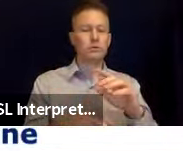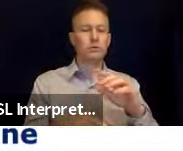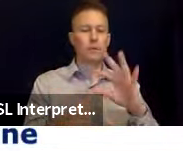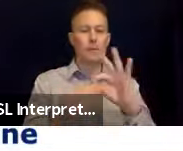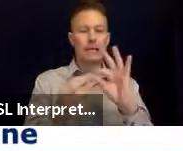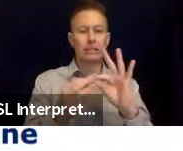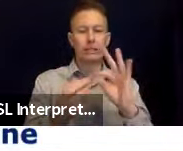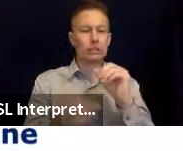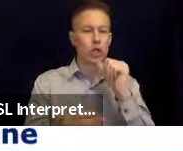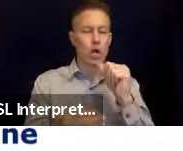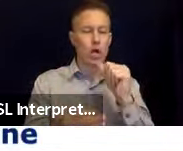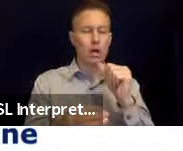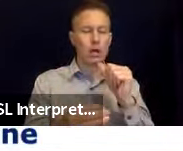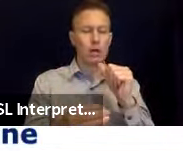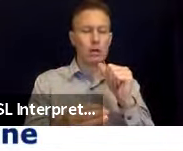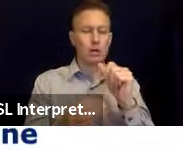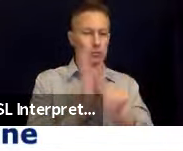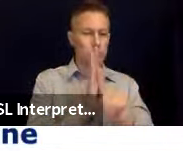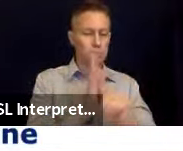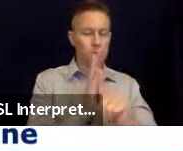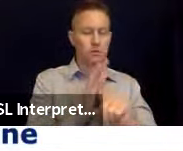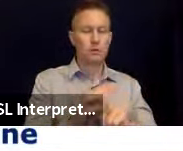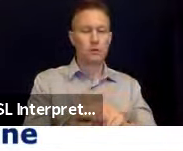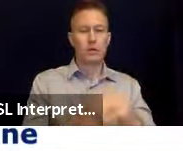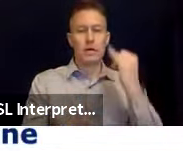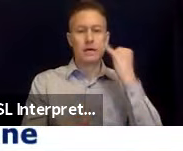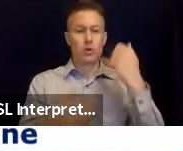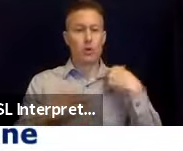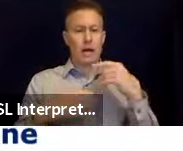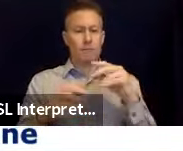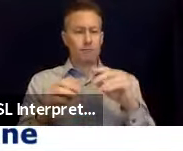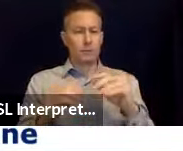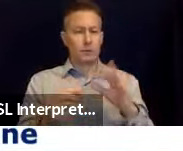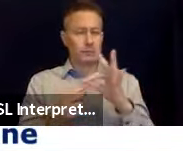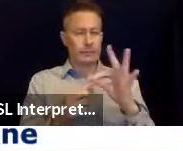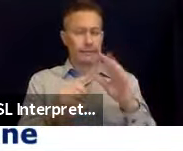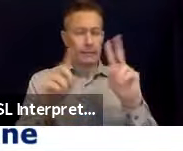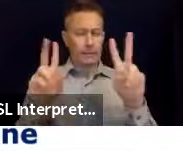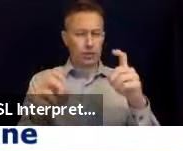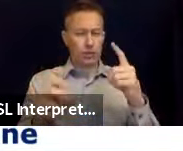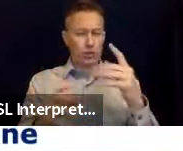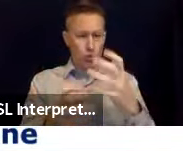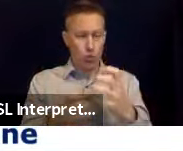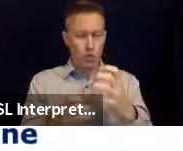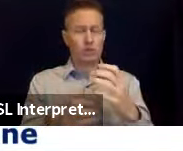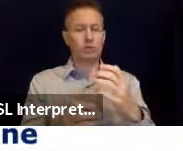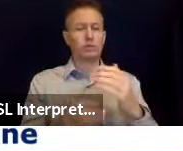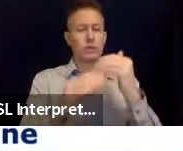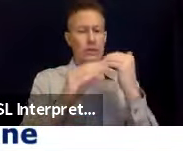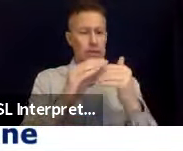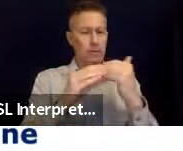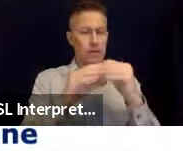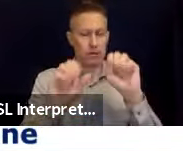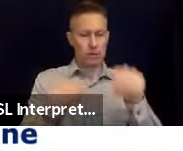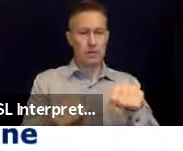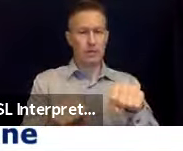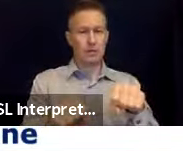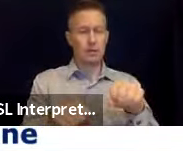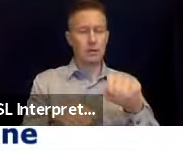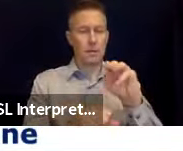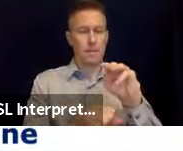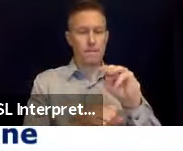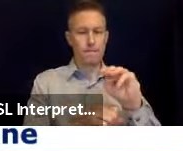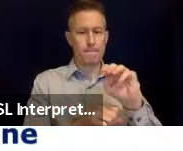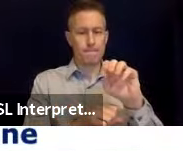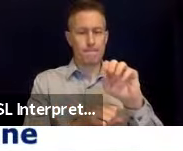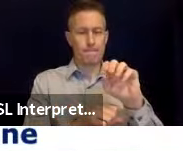in particular and would like us to follow up, we're happy if you email us at myshake-info at berkeley.edu. But the